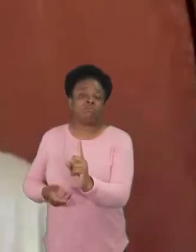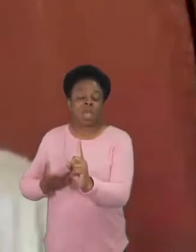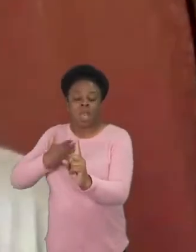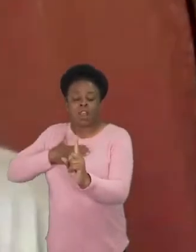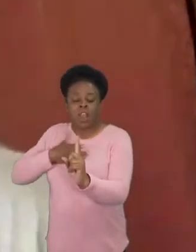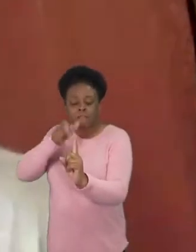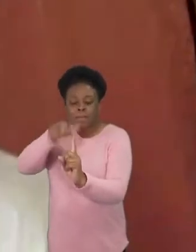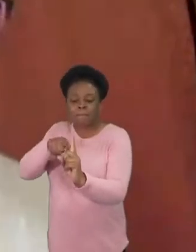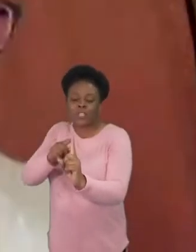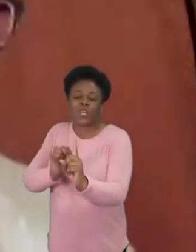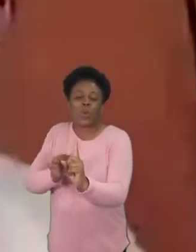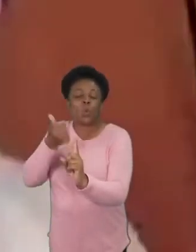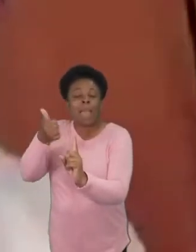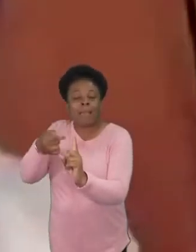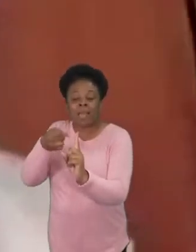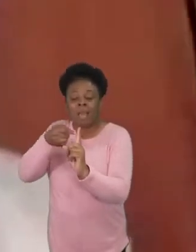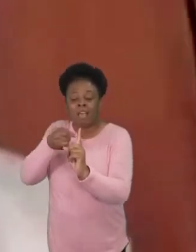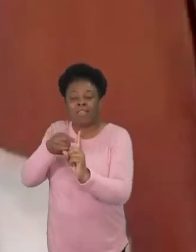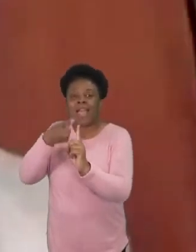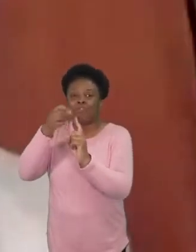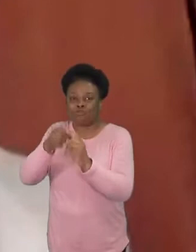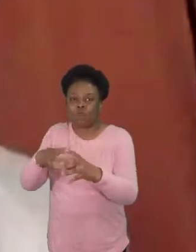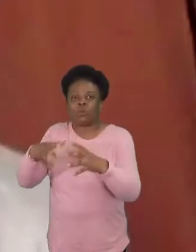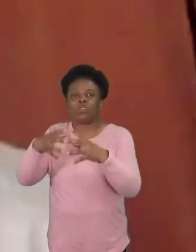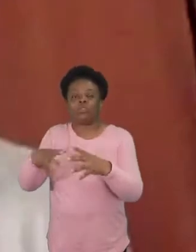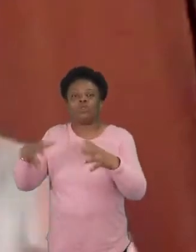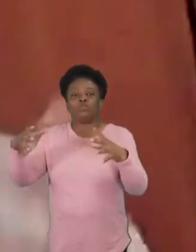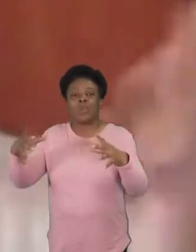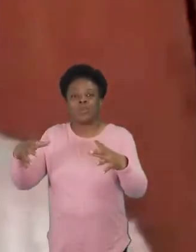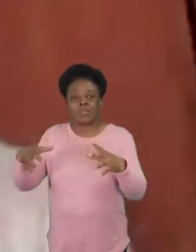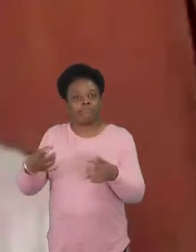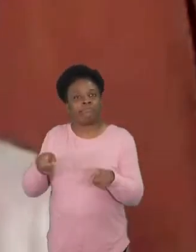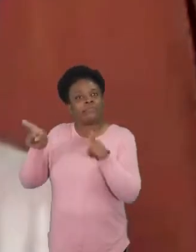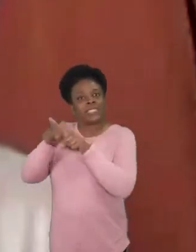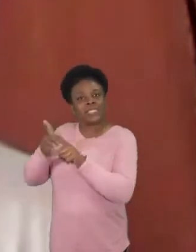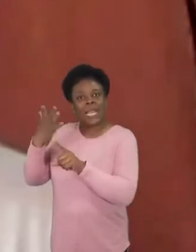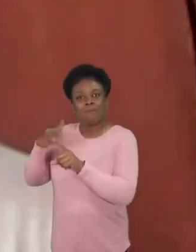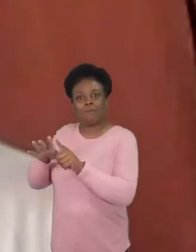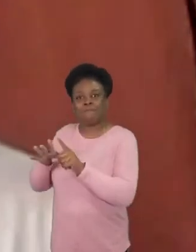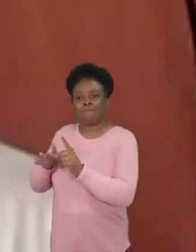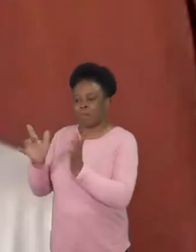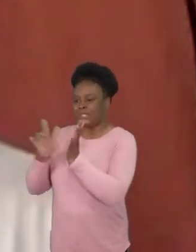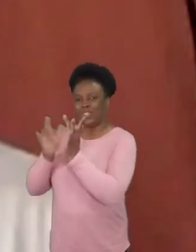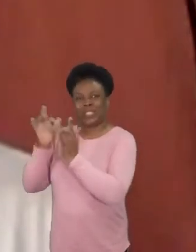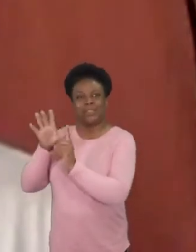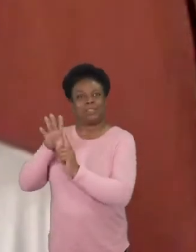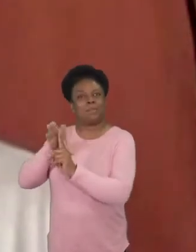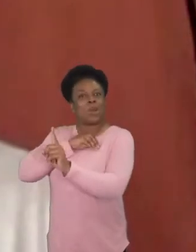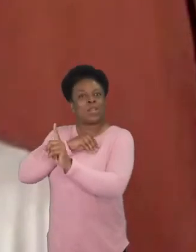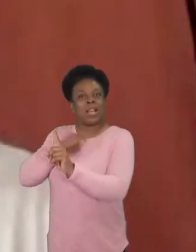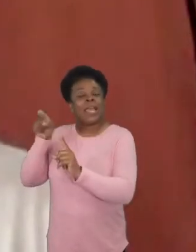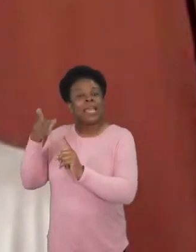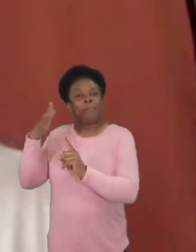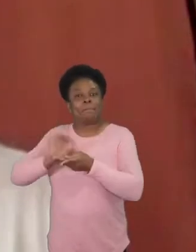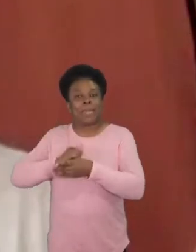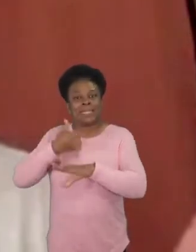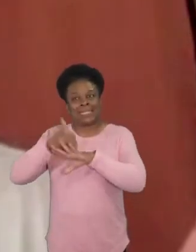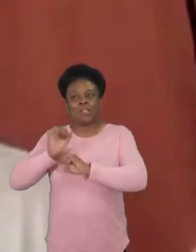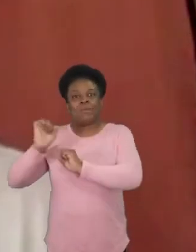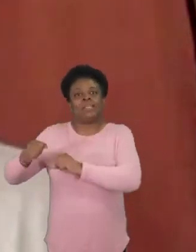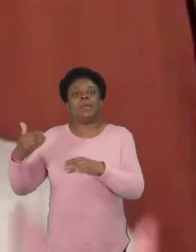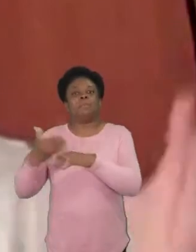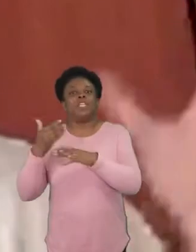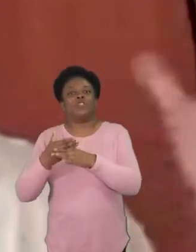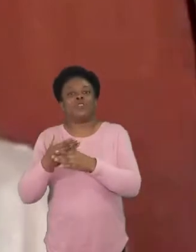of born out of that and i you know i see that in the life of jesus even modeling community with 12 people um and and